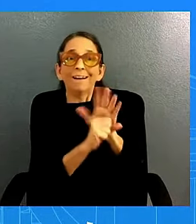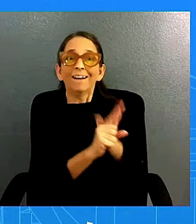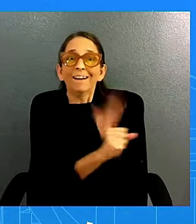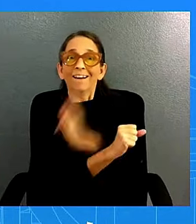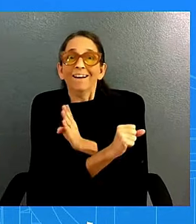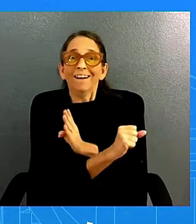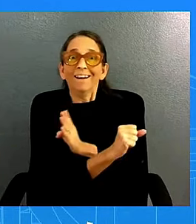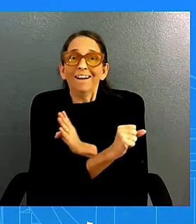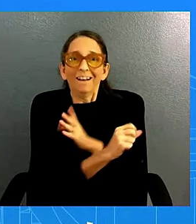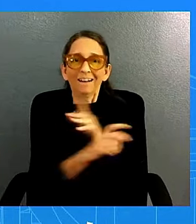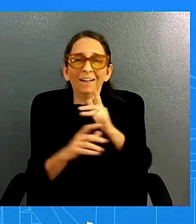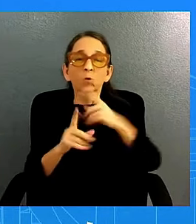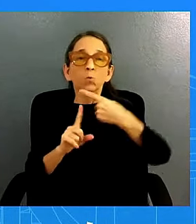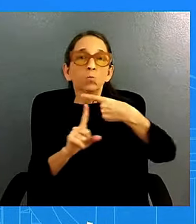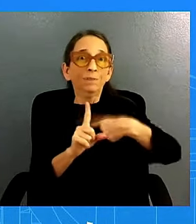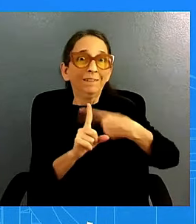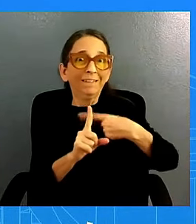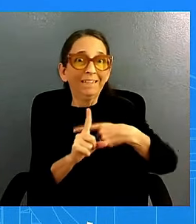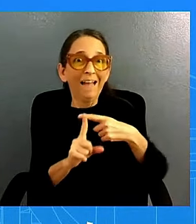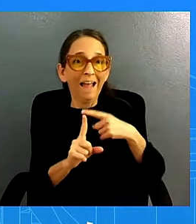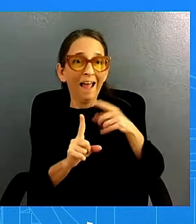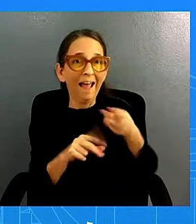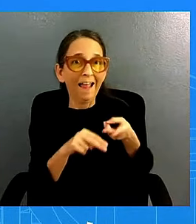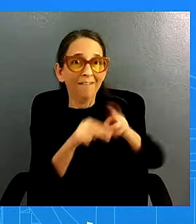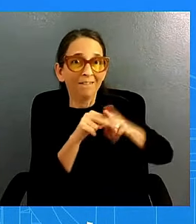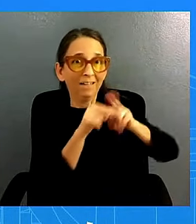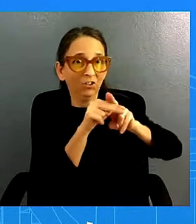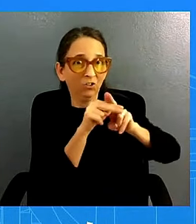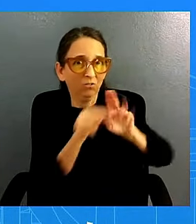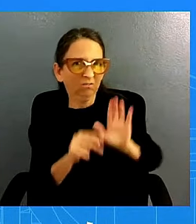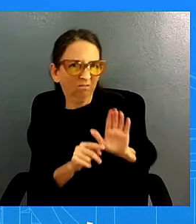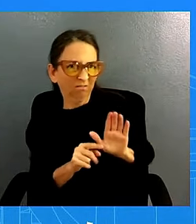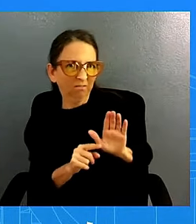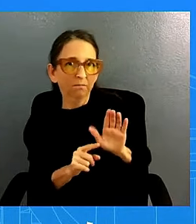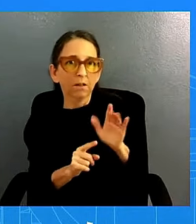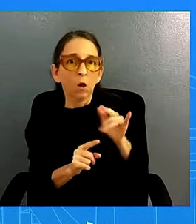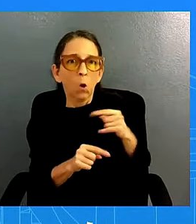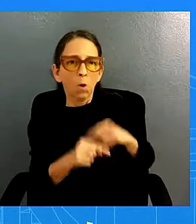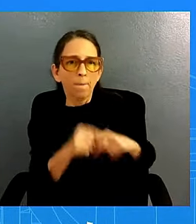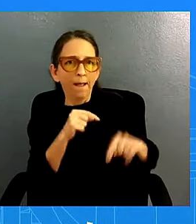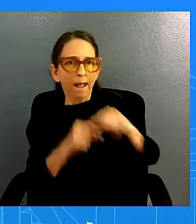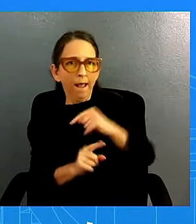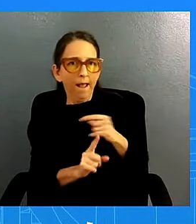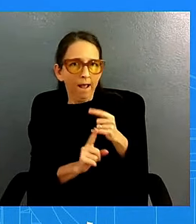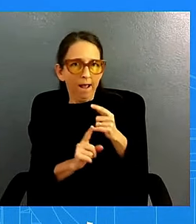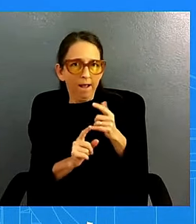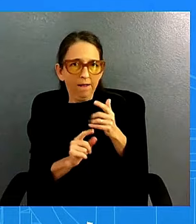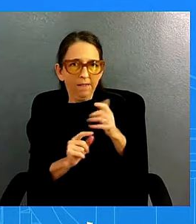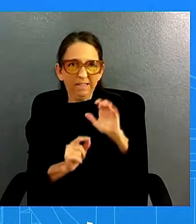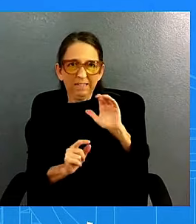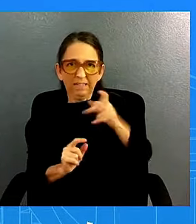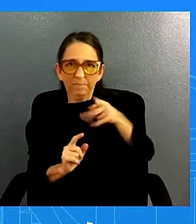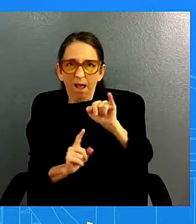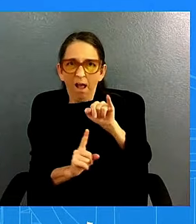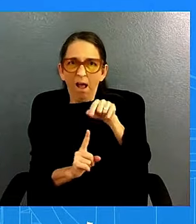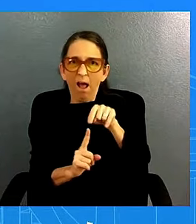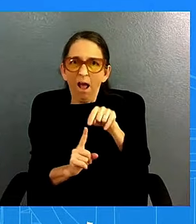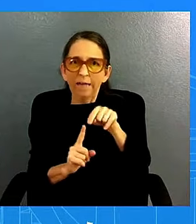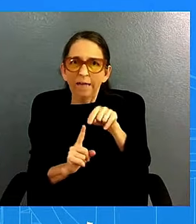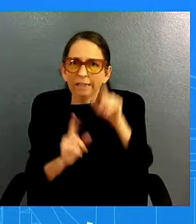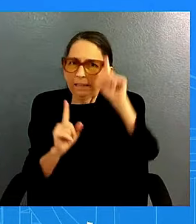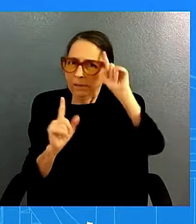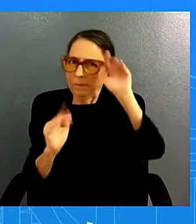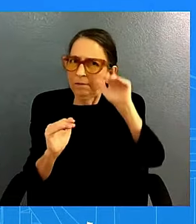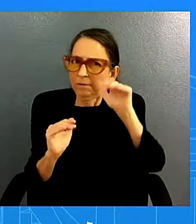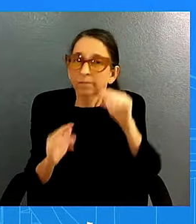as that is rolled over most cpi analysts have expected that to filter into the index by now we haven't seen that